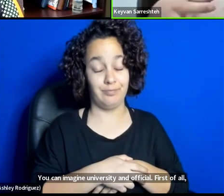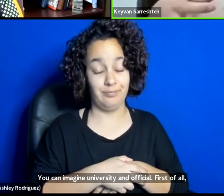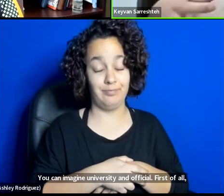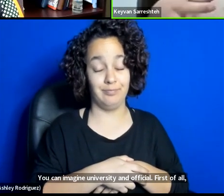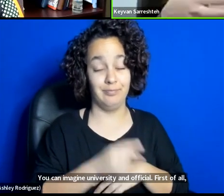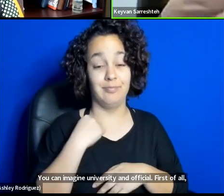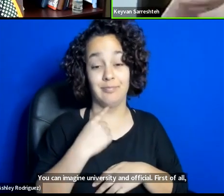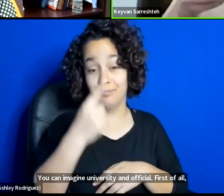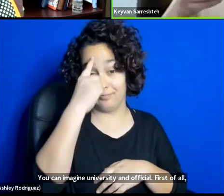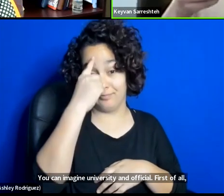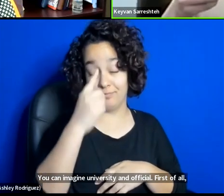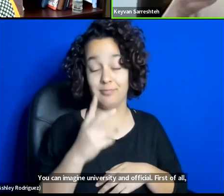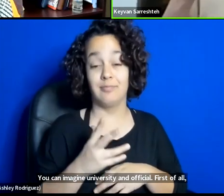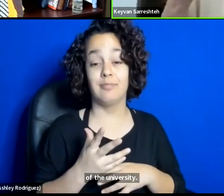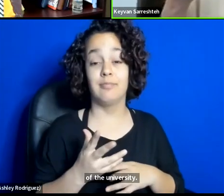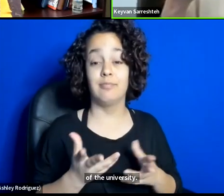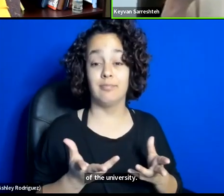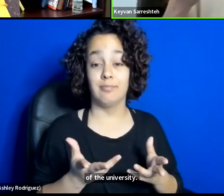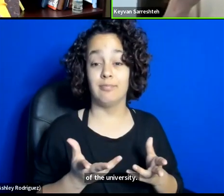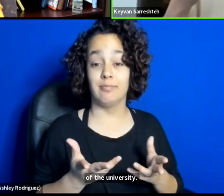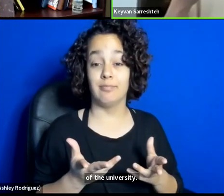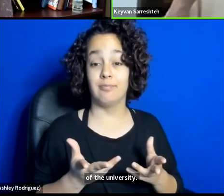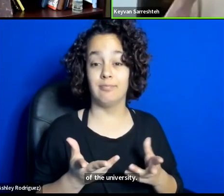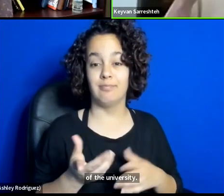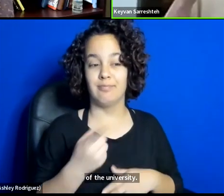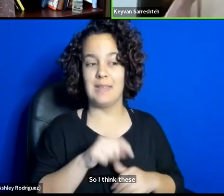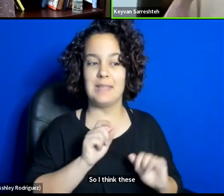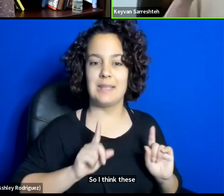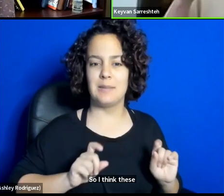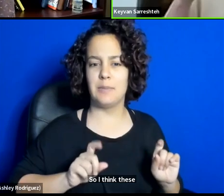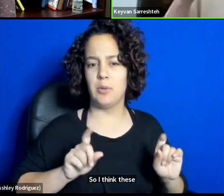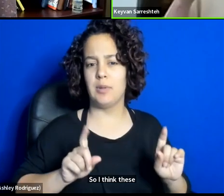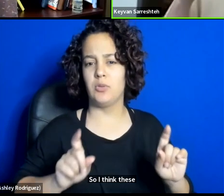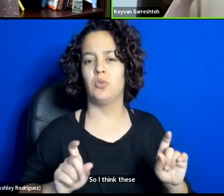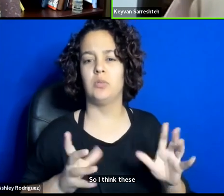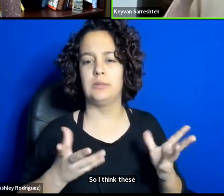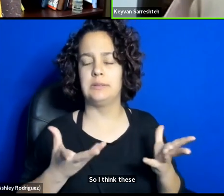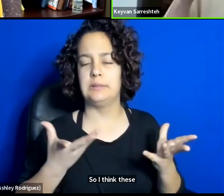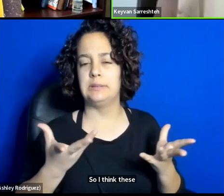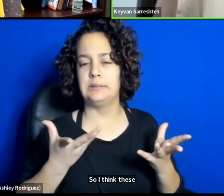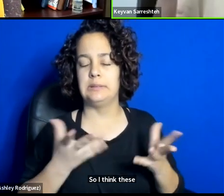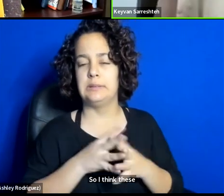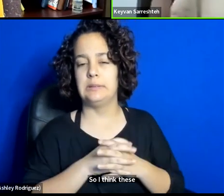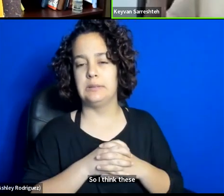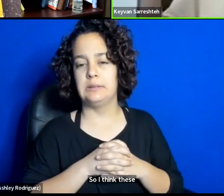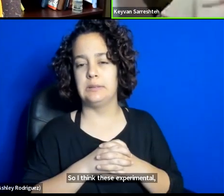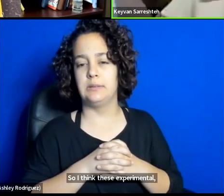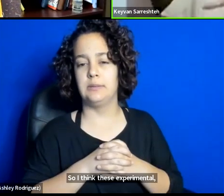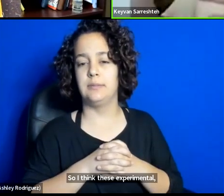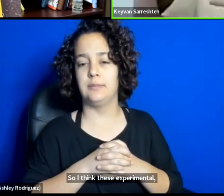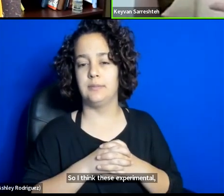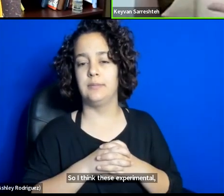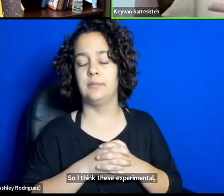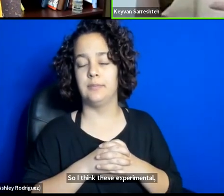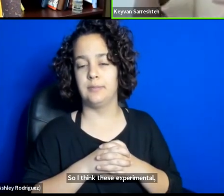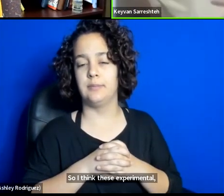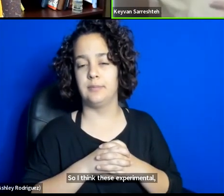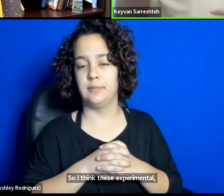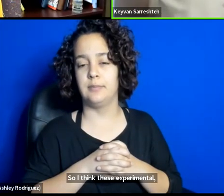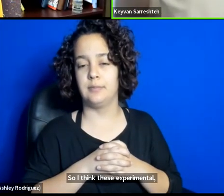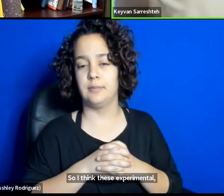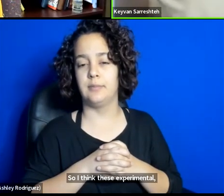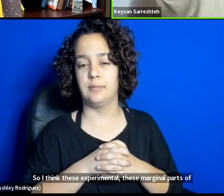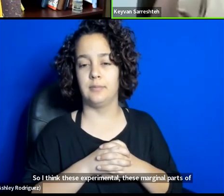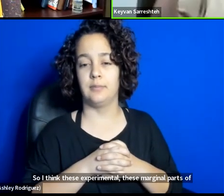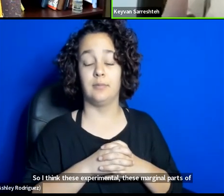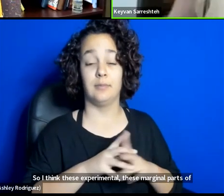I think these experimental, these marginal parts